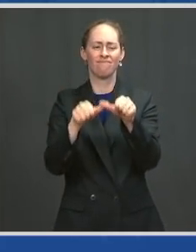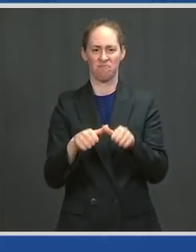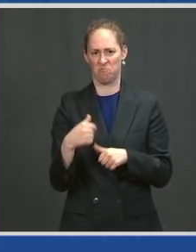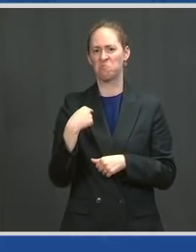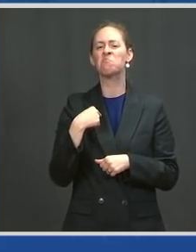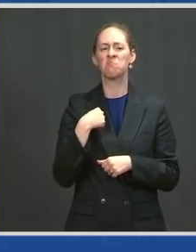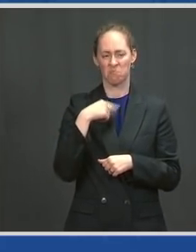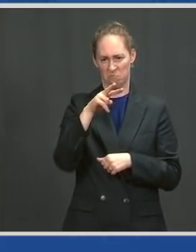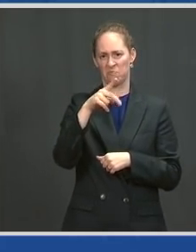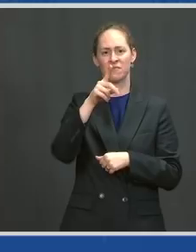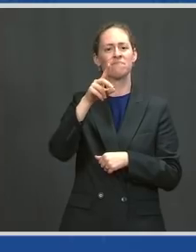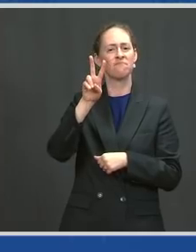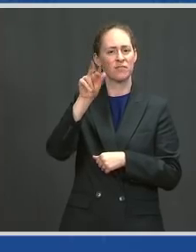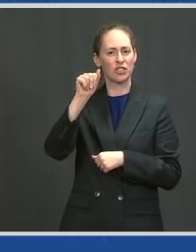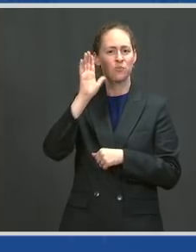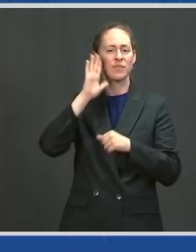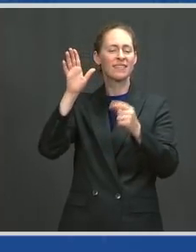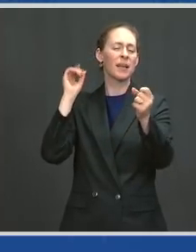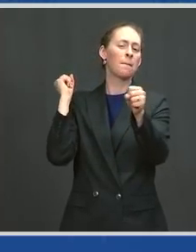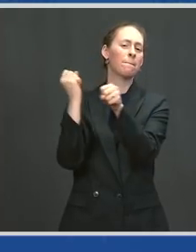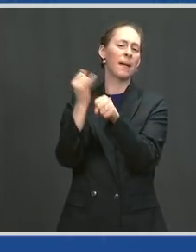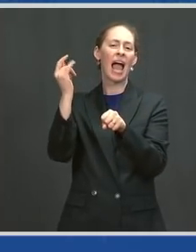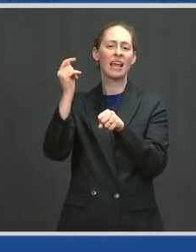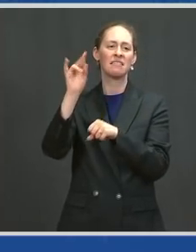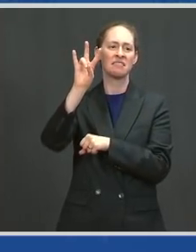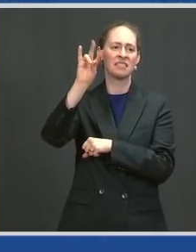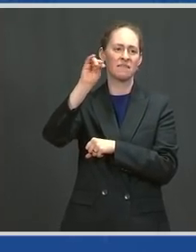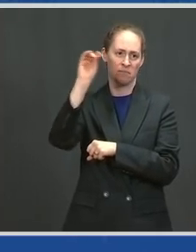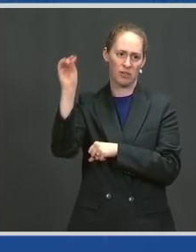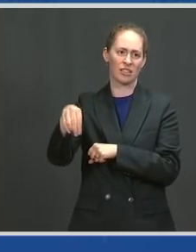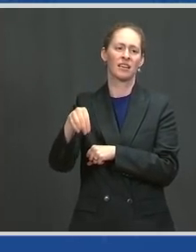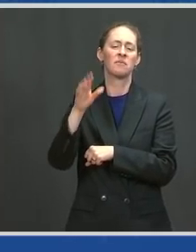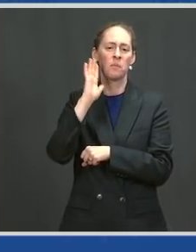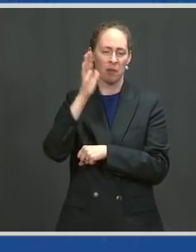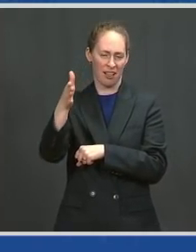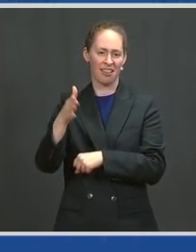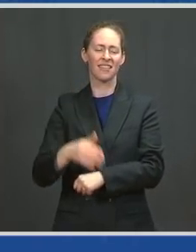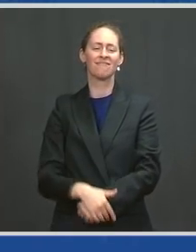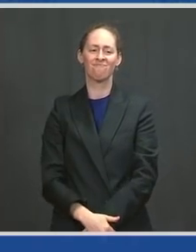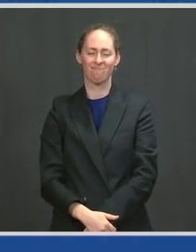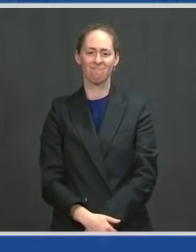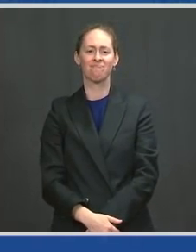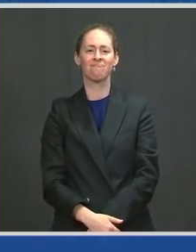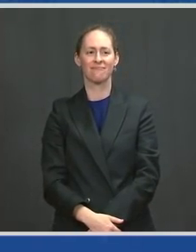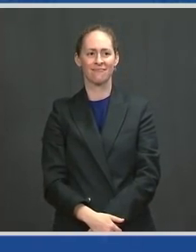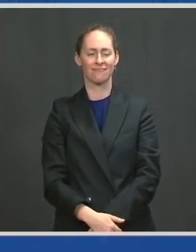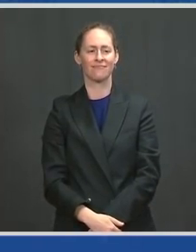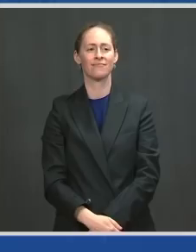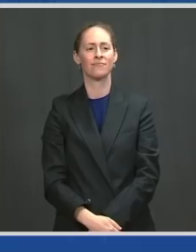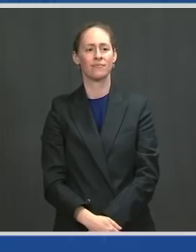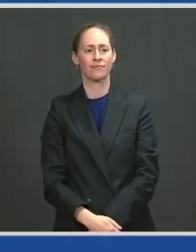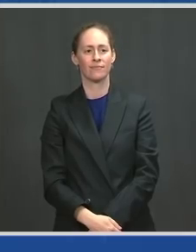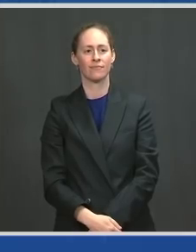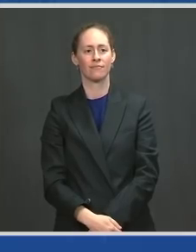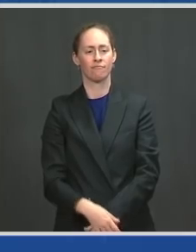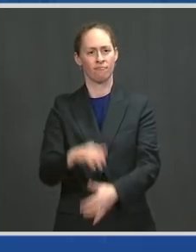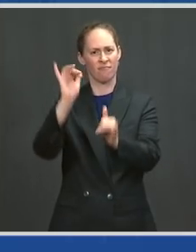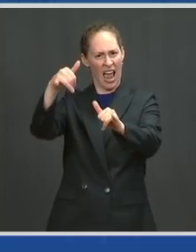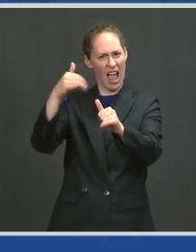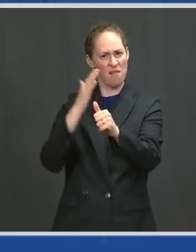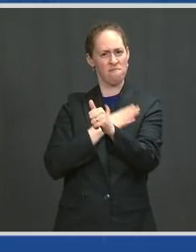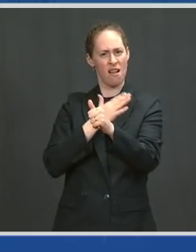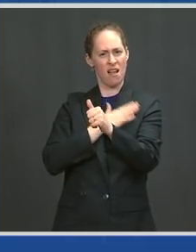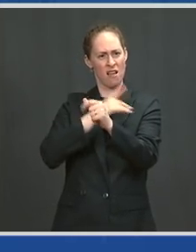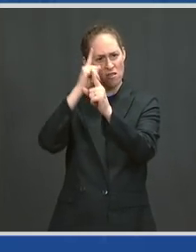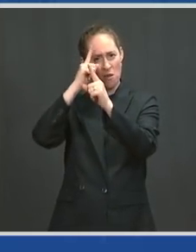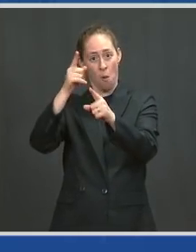Go to 70 percent and keep sprinting through the finish line is what we're all about. If we succeed, we